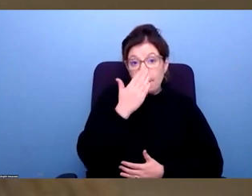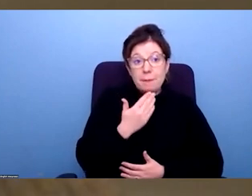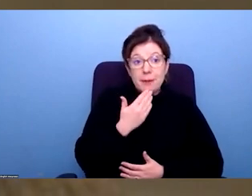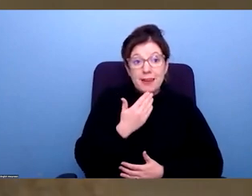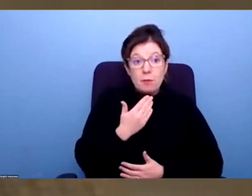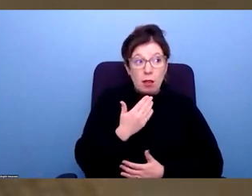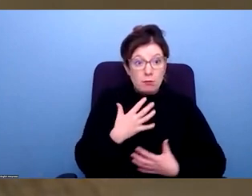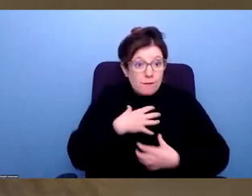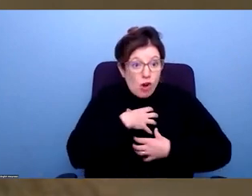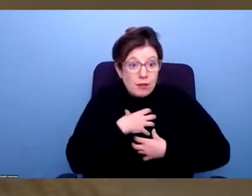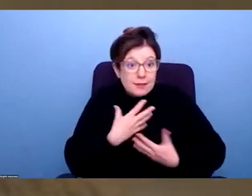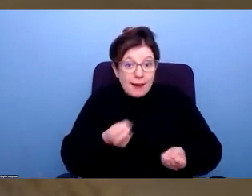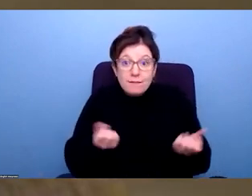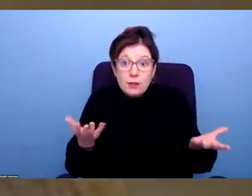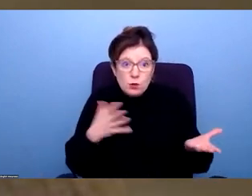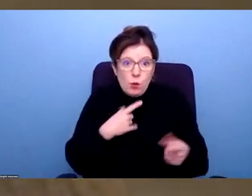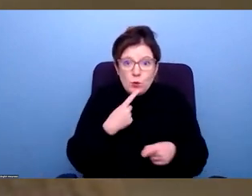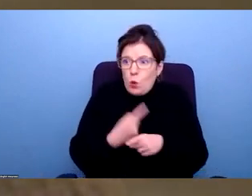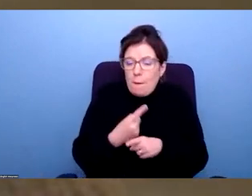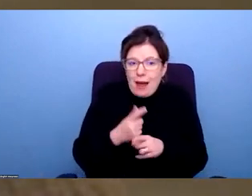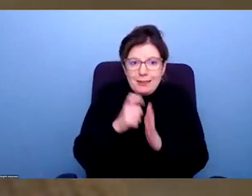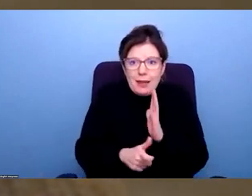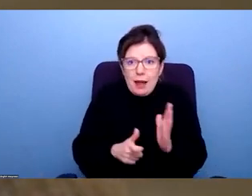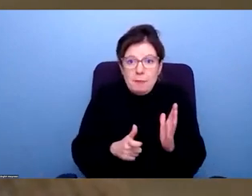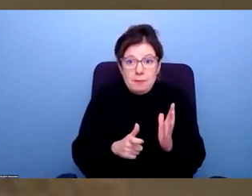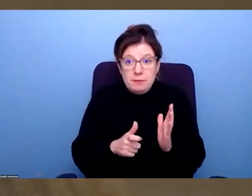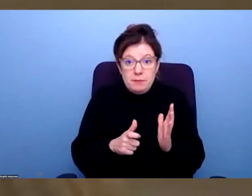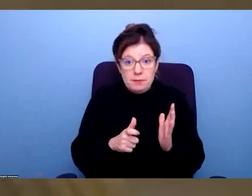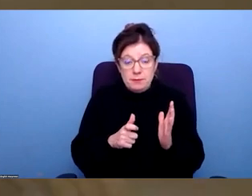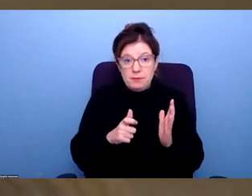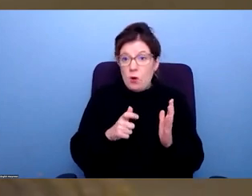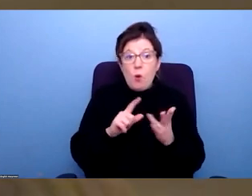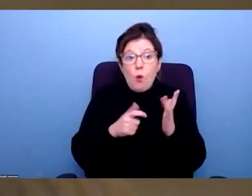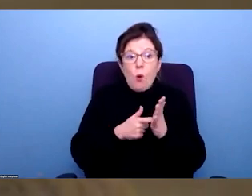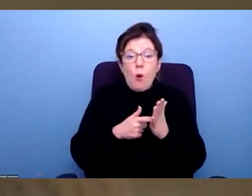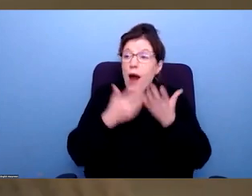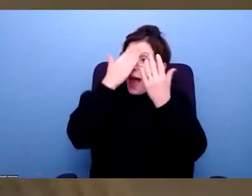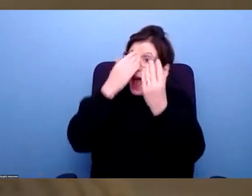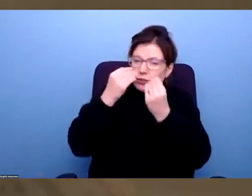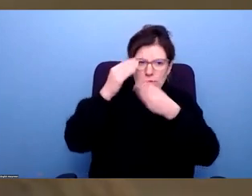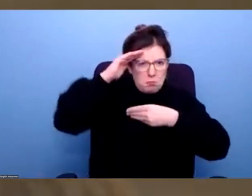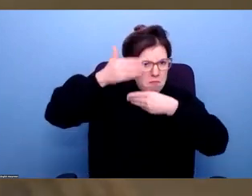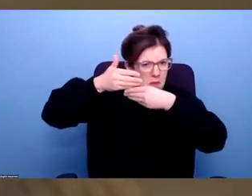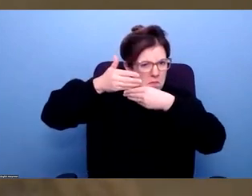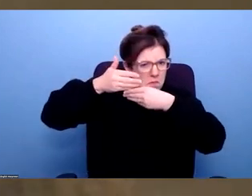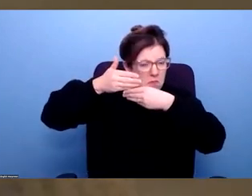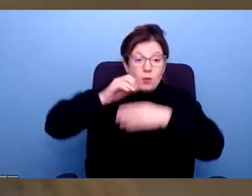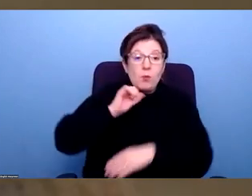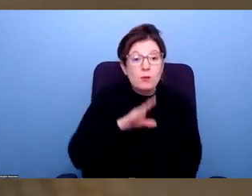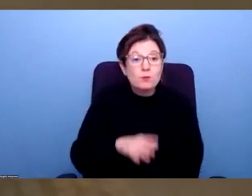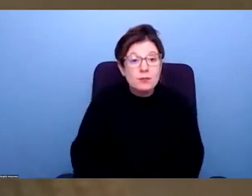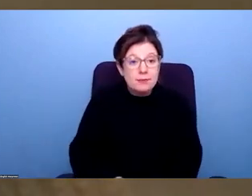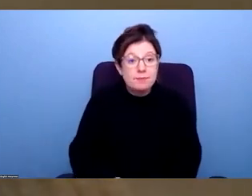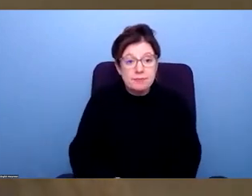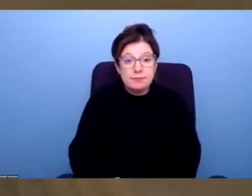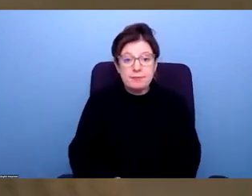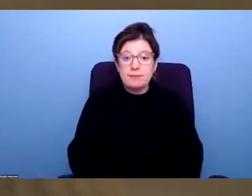don't want to have that conversation, or are not in a place to be educated around that in a way that can be constructive. So I So I